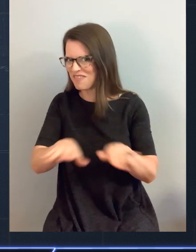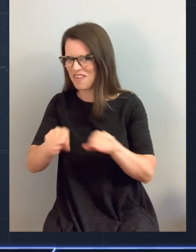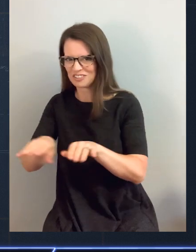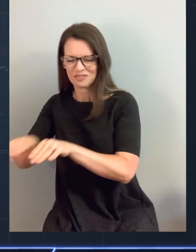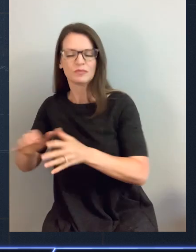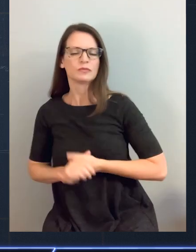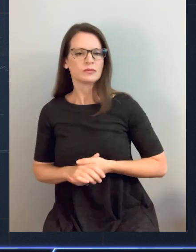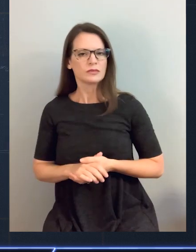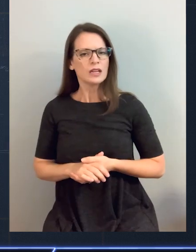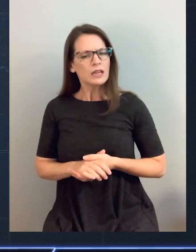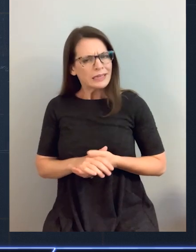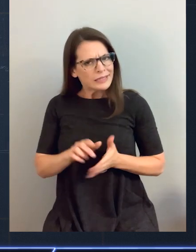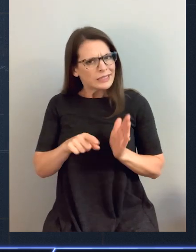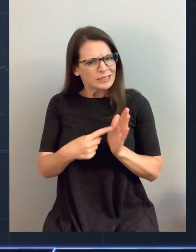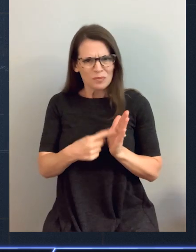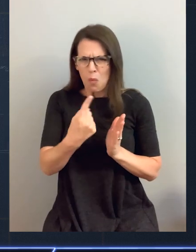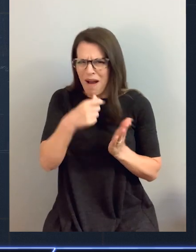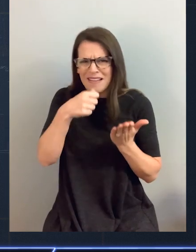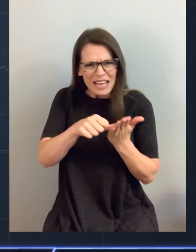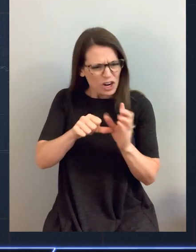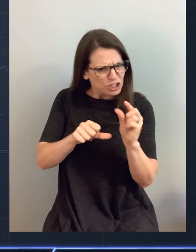one character can make all the difference.